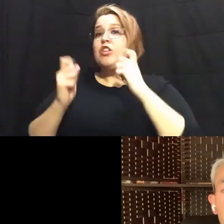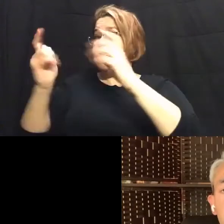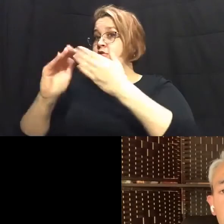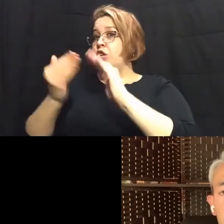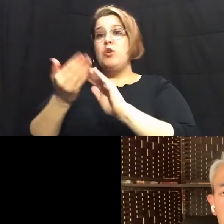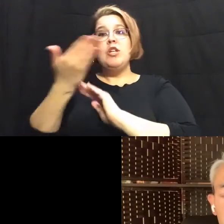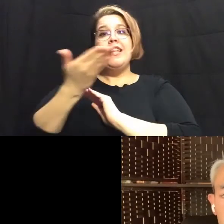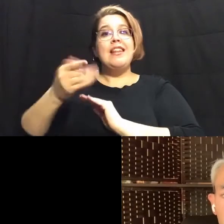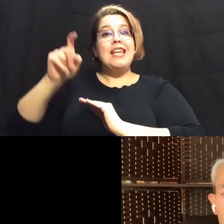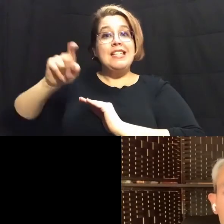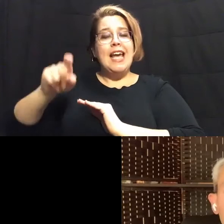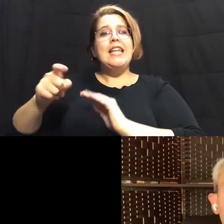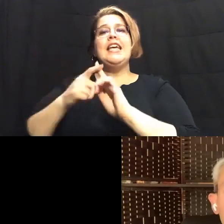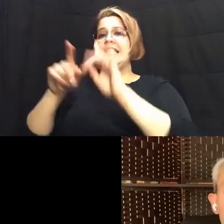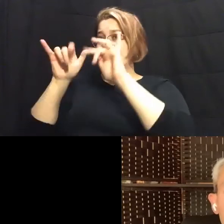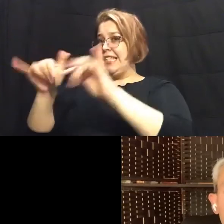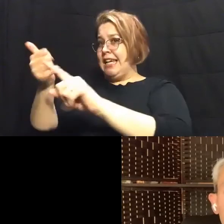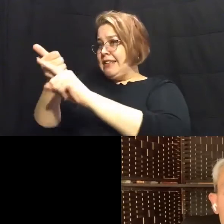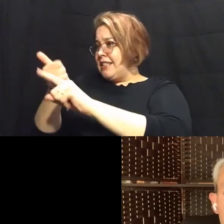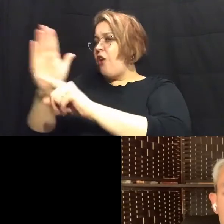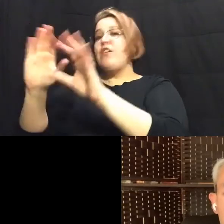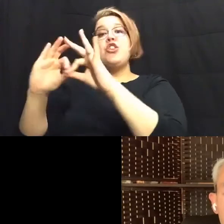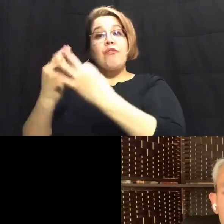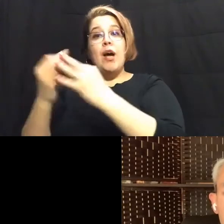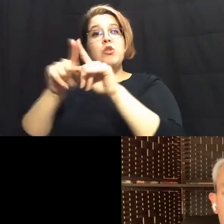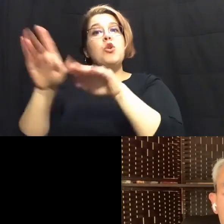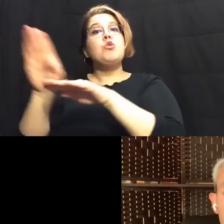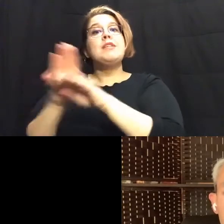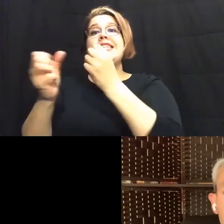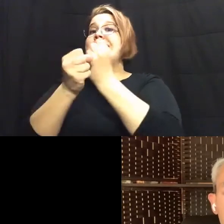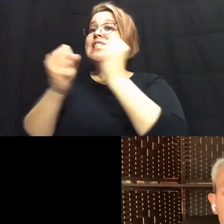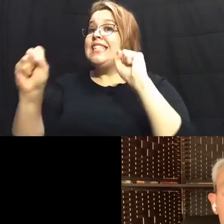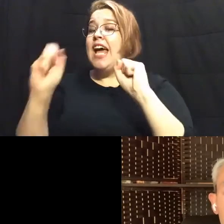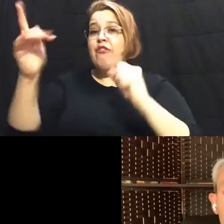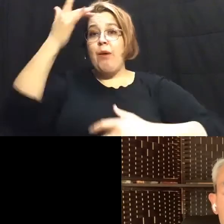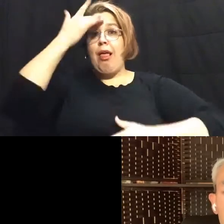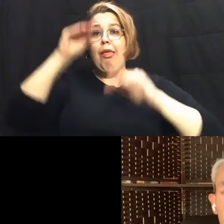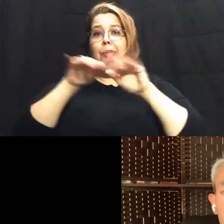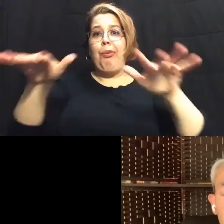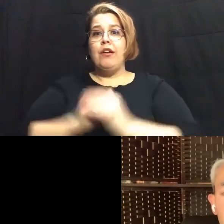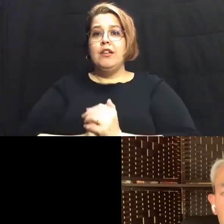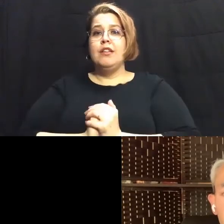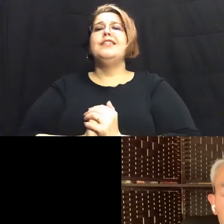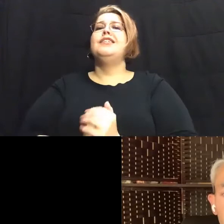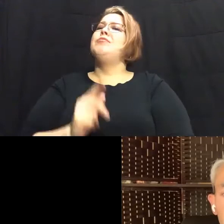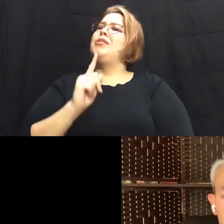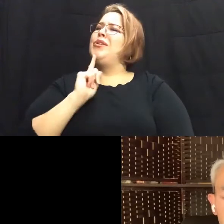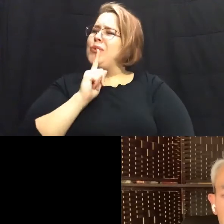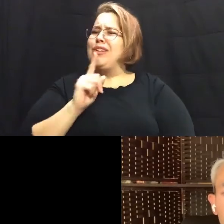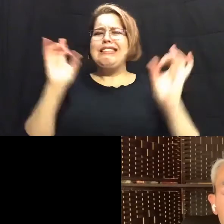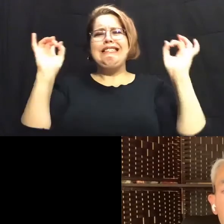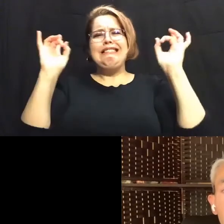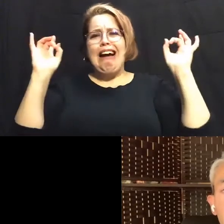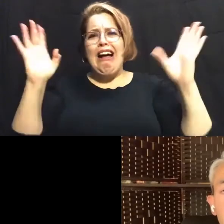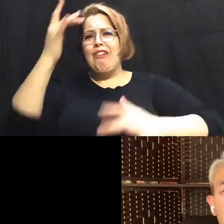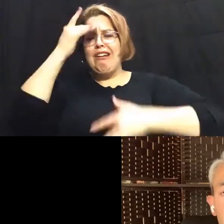need to keep themselves their families and their businesses safe from this virus it has been a devastating um pandemic